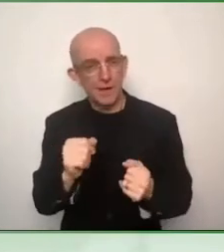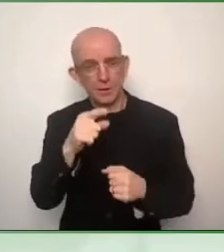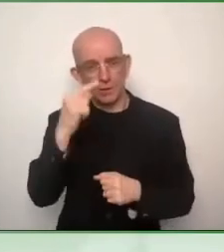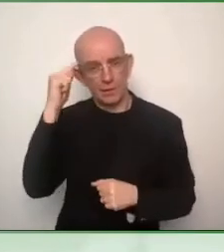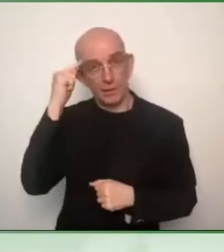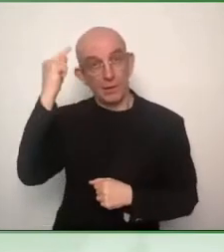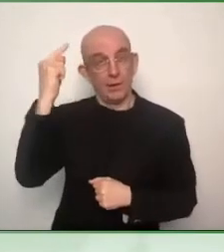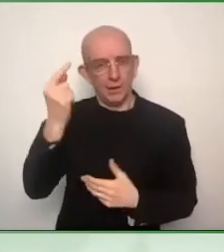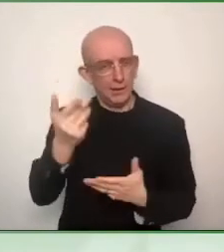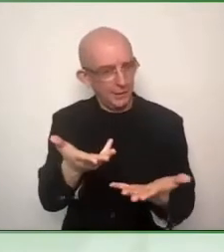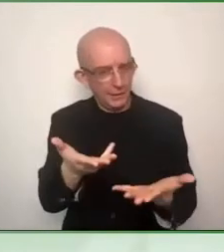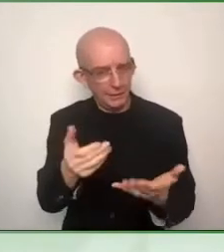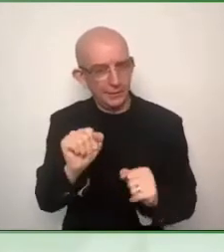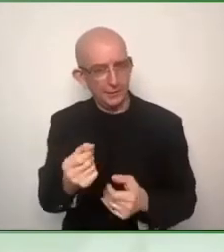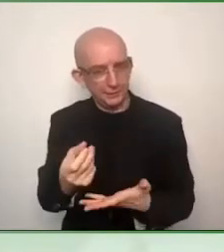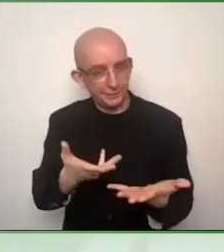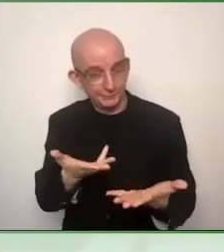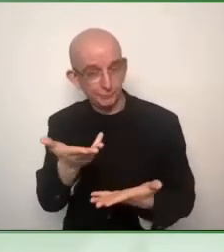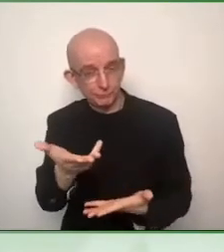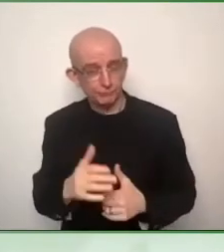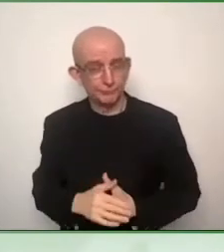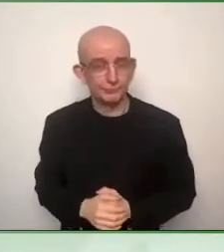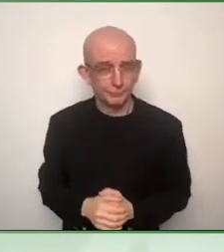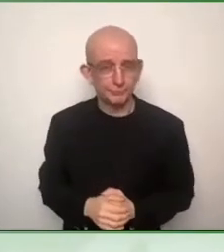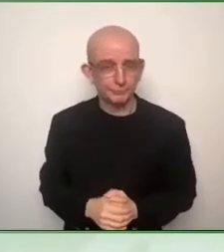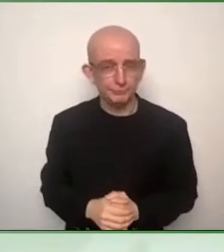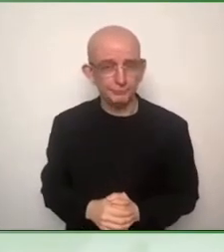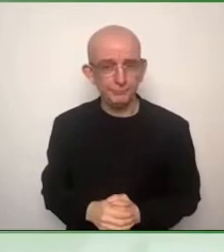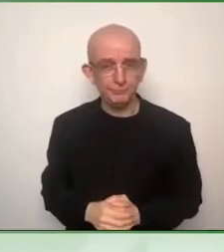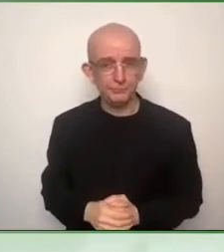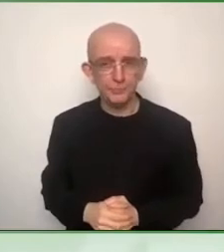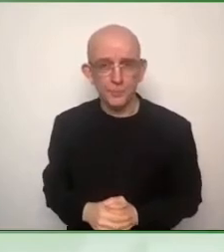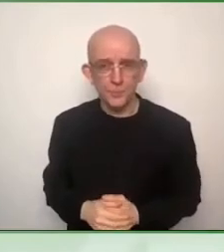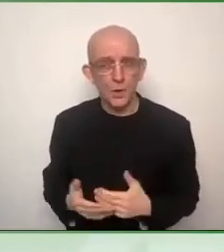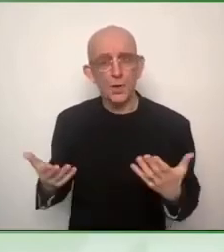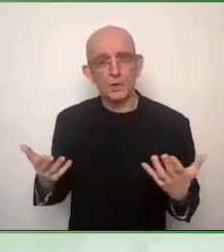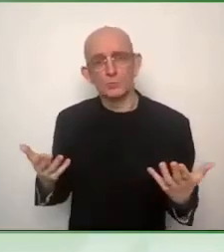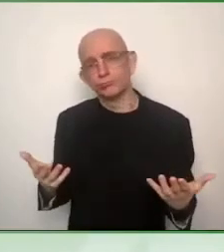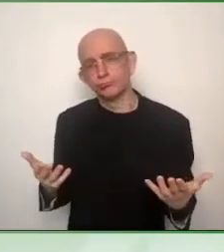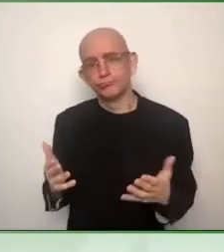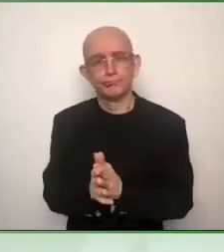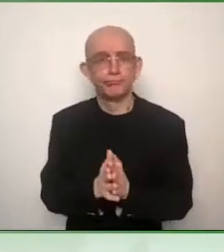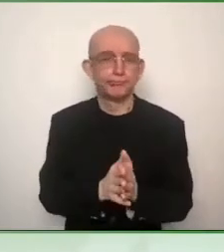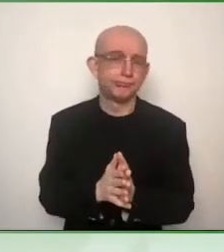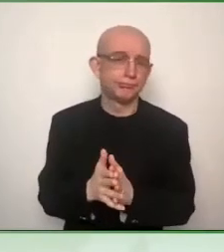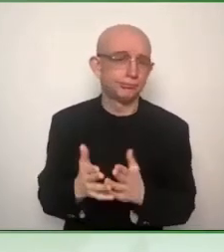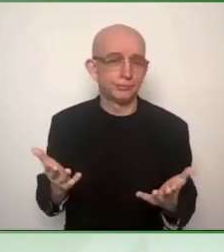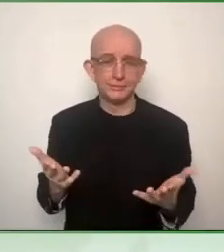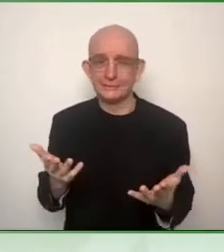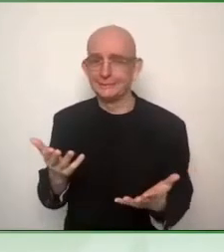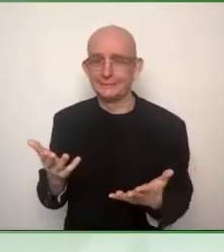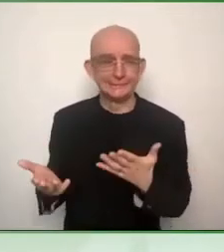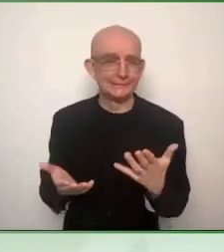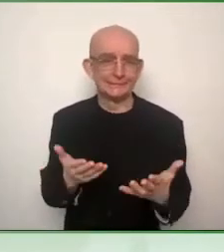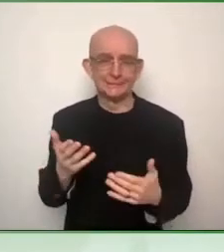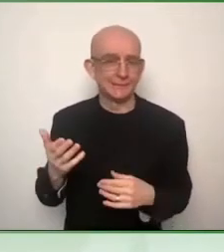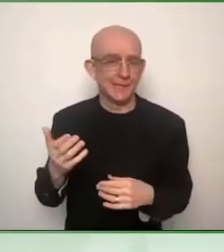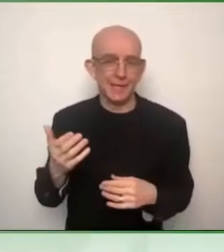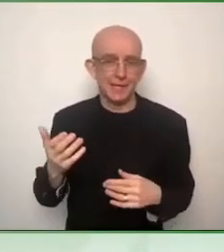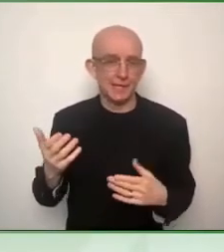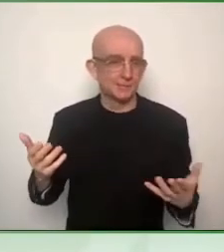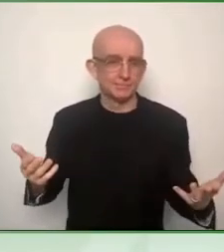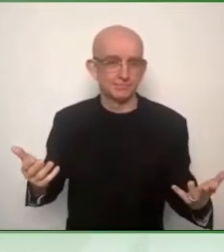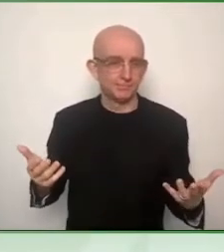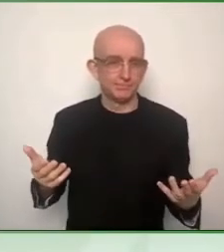Yes, well, we have been working together, Shadi, for many, many years in the W3C Way initiative, and we will